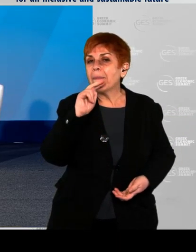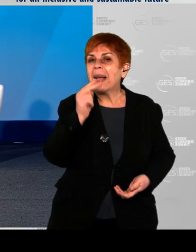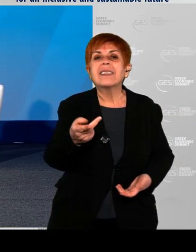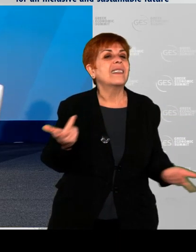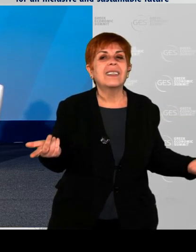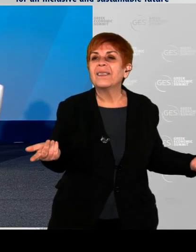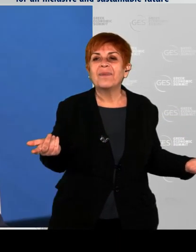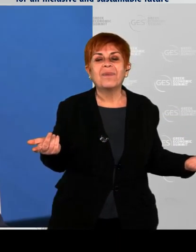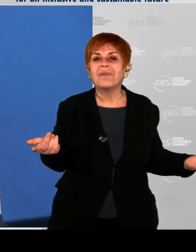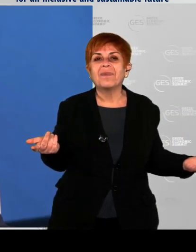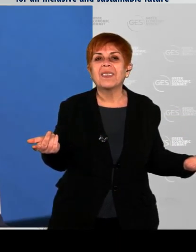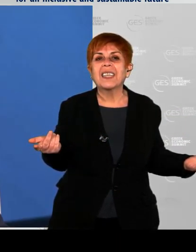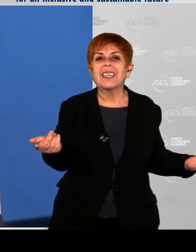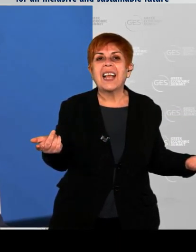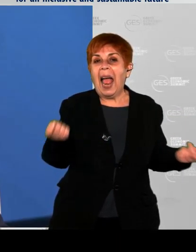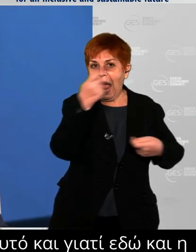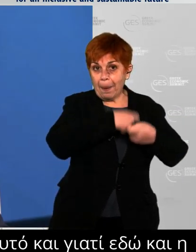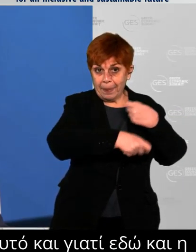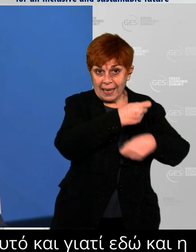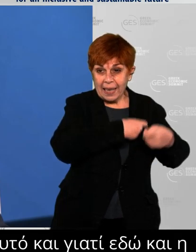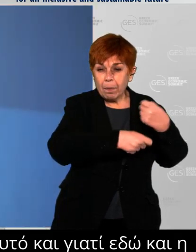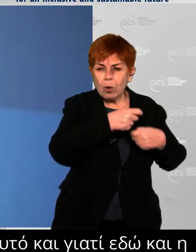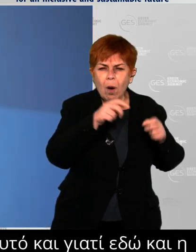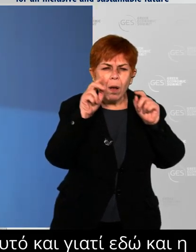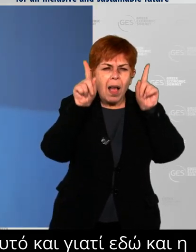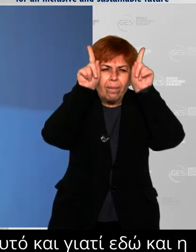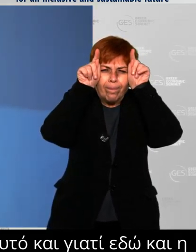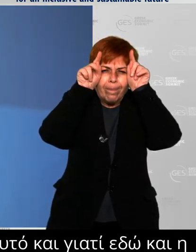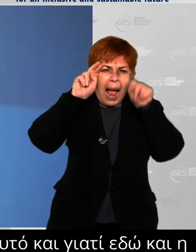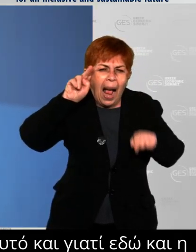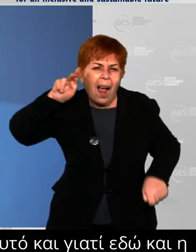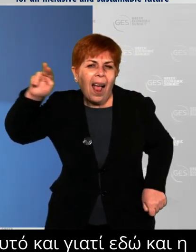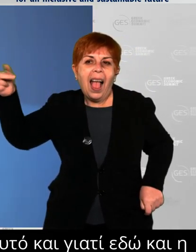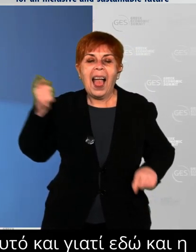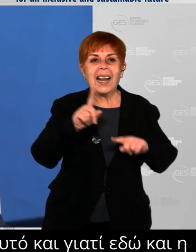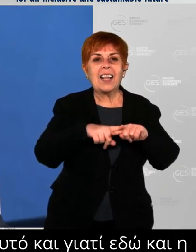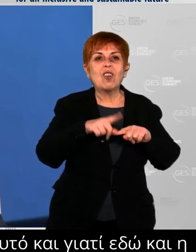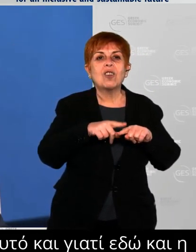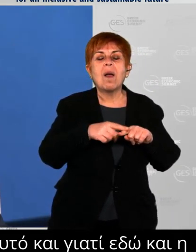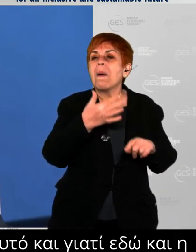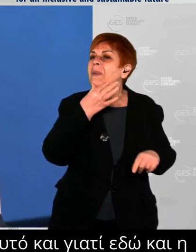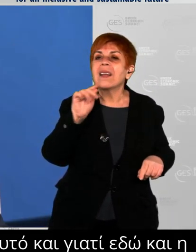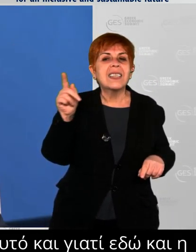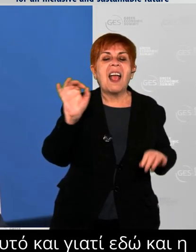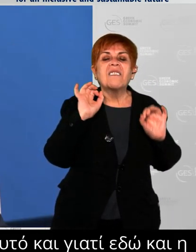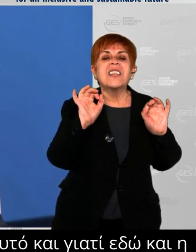with family ties somewhere. But there's so much to see outside of the capital. And then I think also,